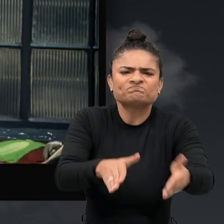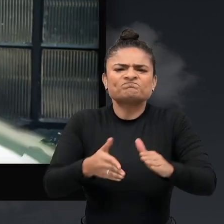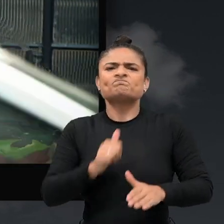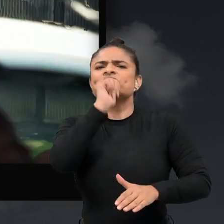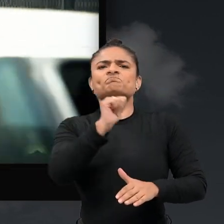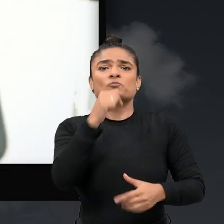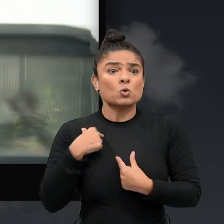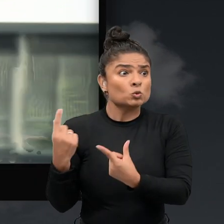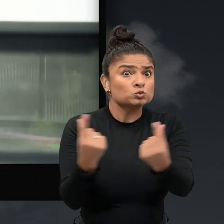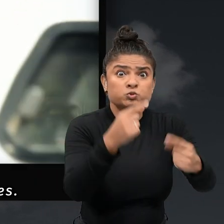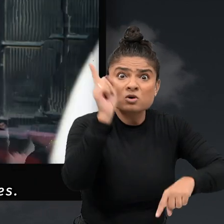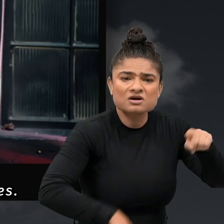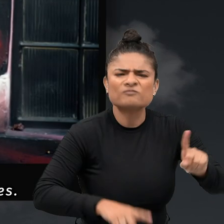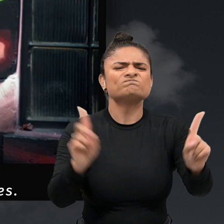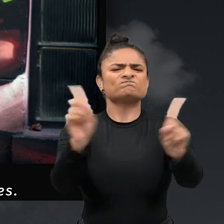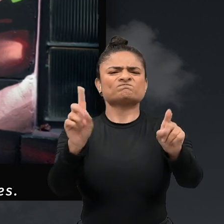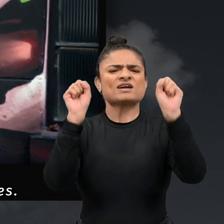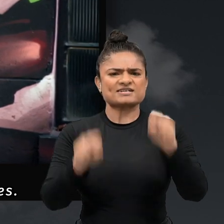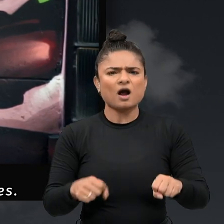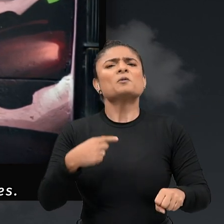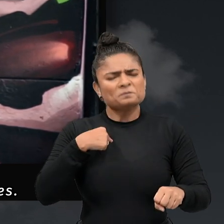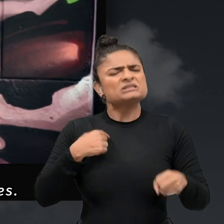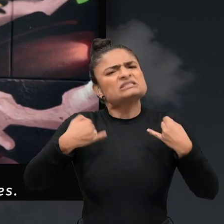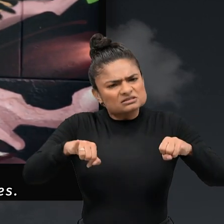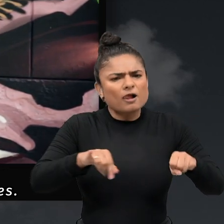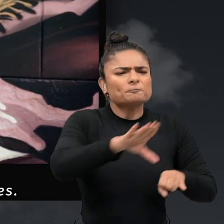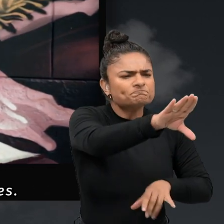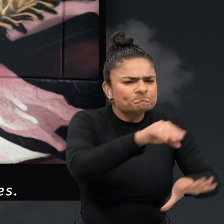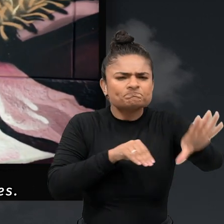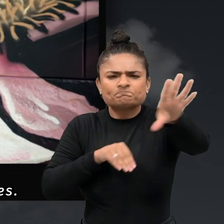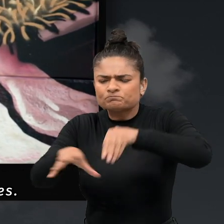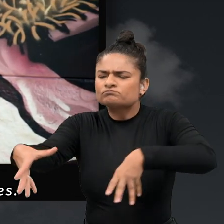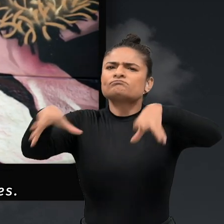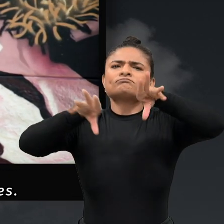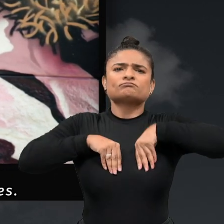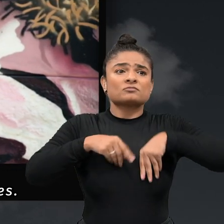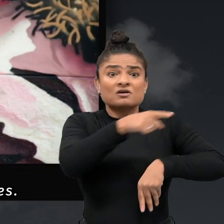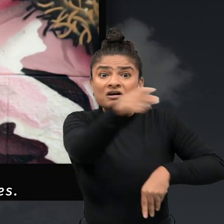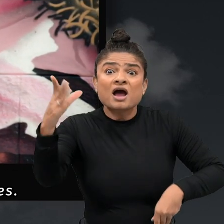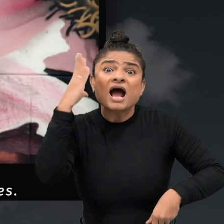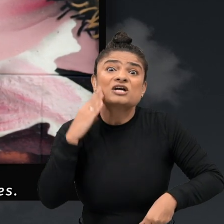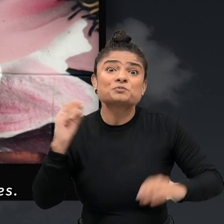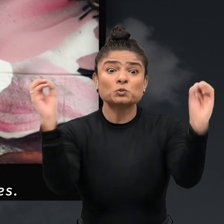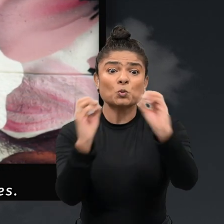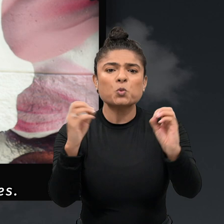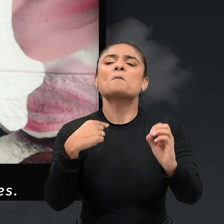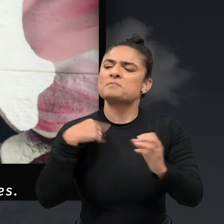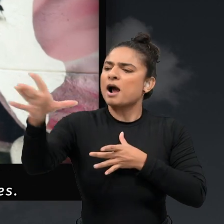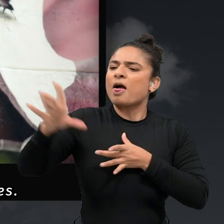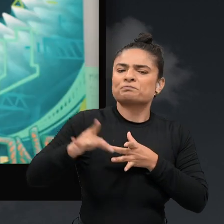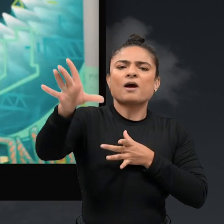mean that I can't get it done. Yes, I am still learning to embrace features of me which no one